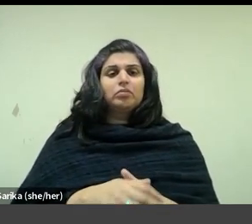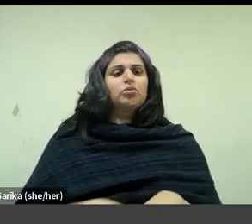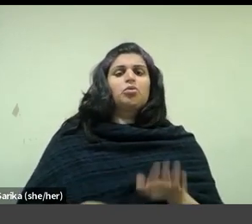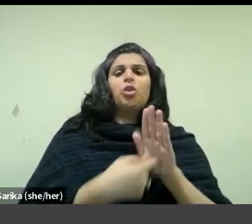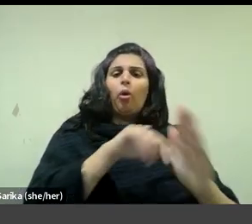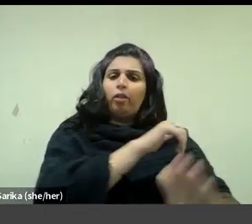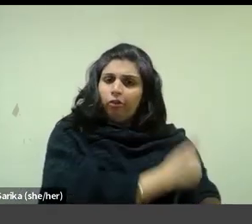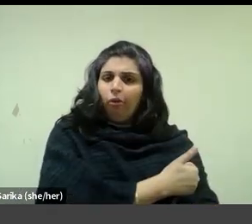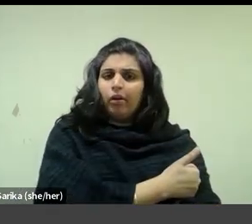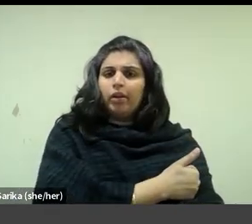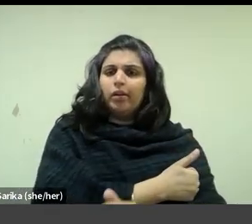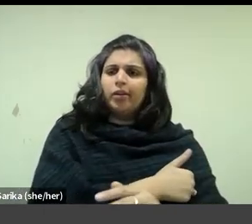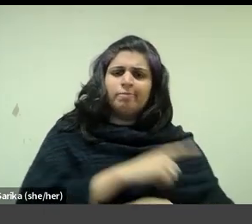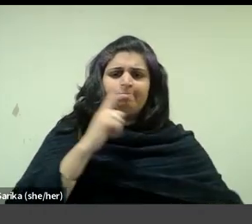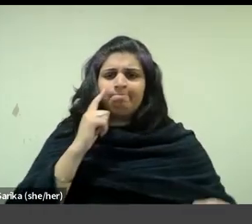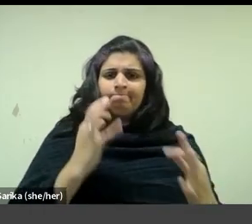and steely determination.